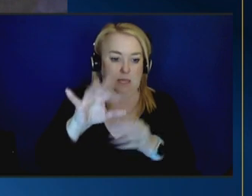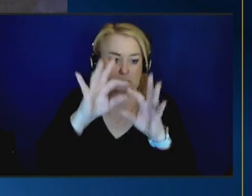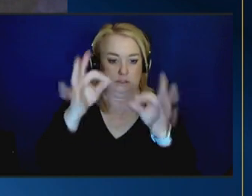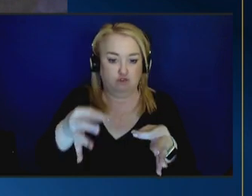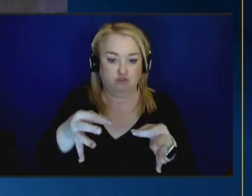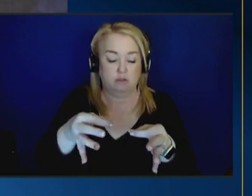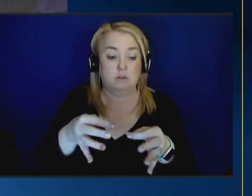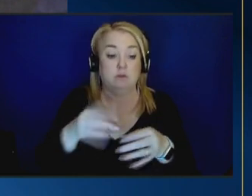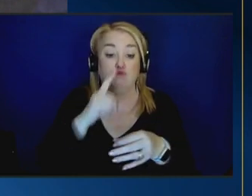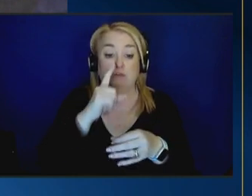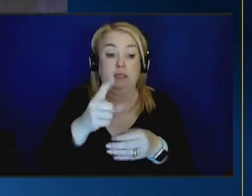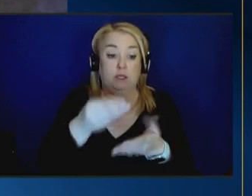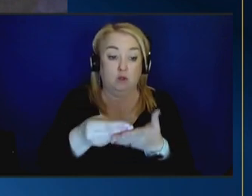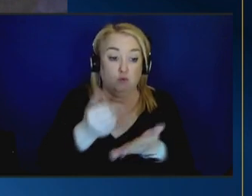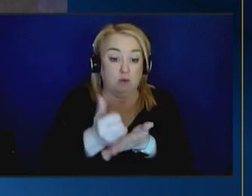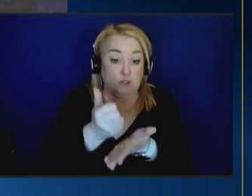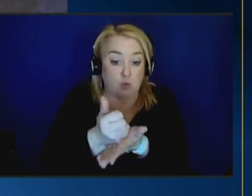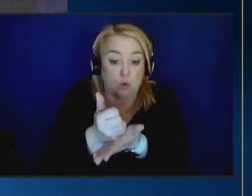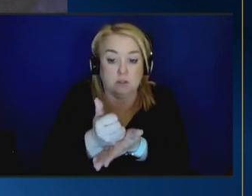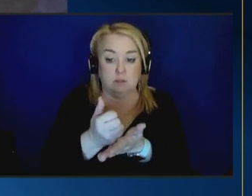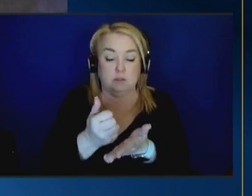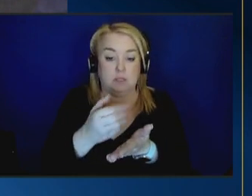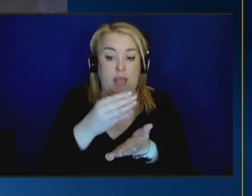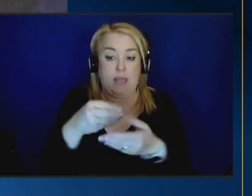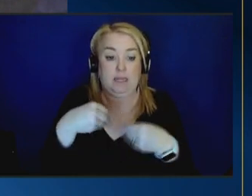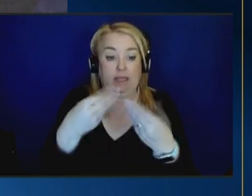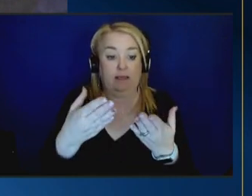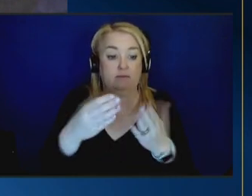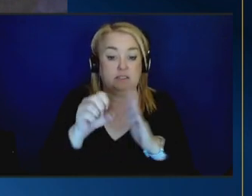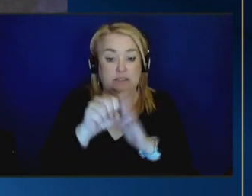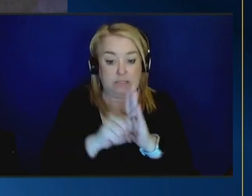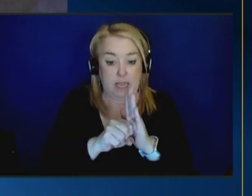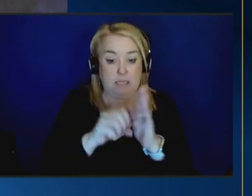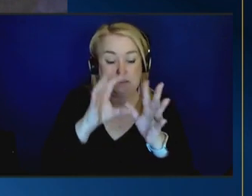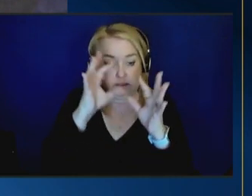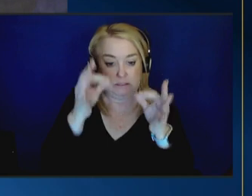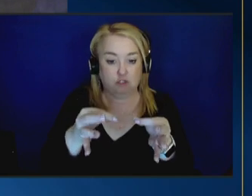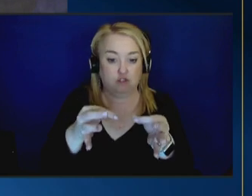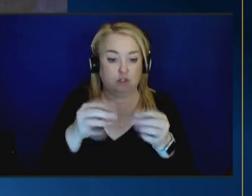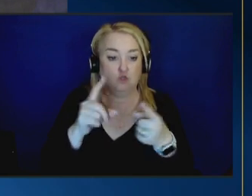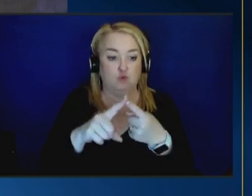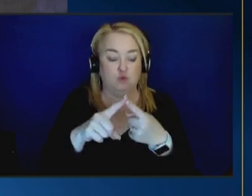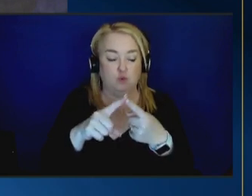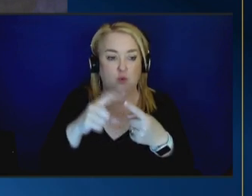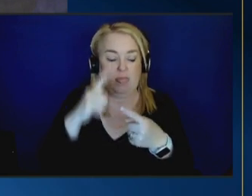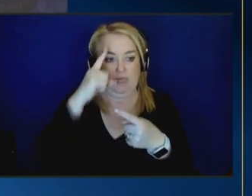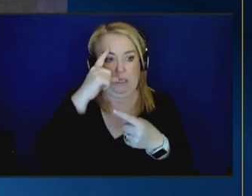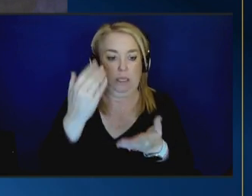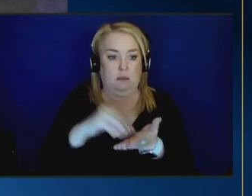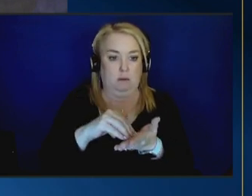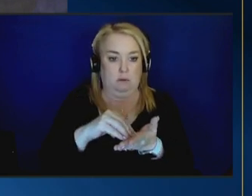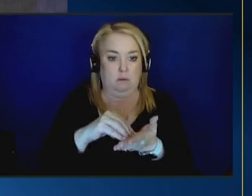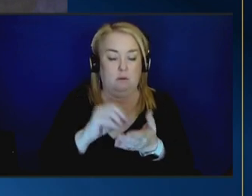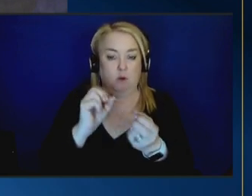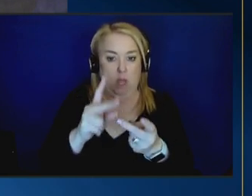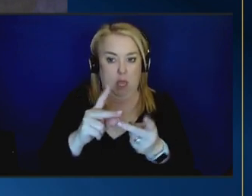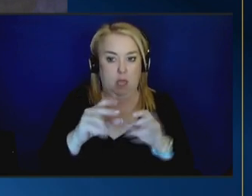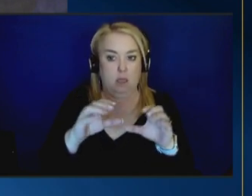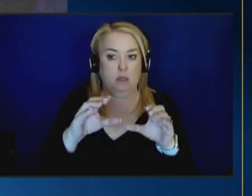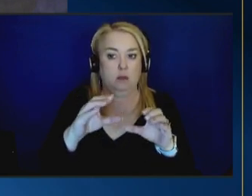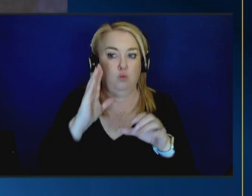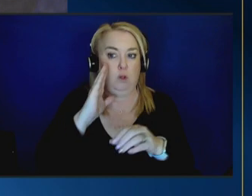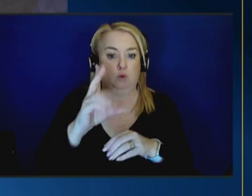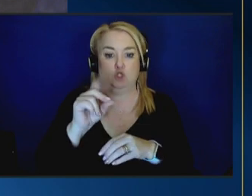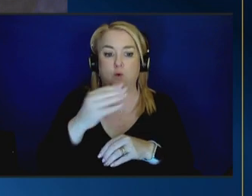it gives states permission uh to really rethink the front end of the system and i think in doing that um get much better um